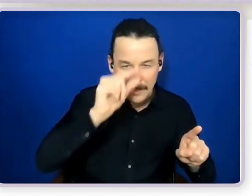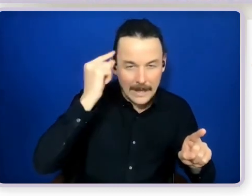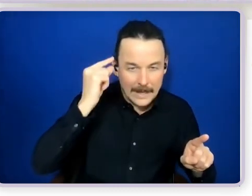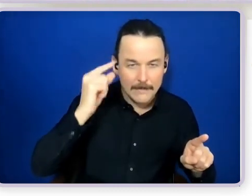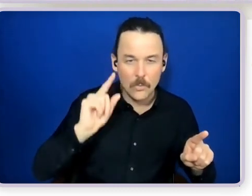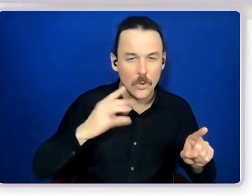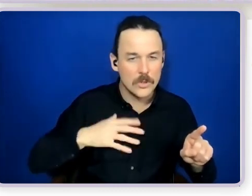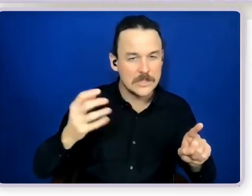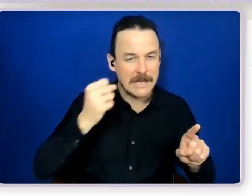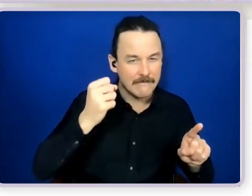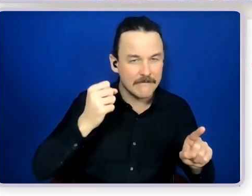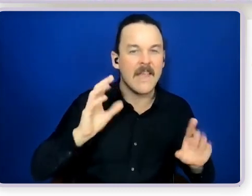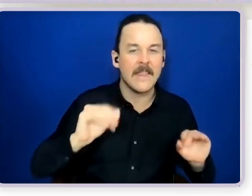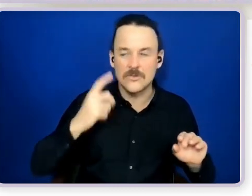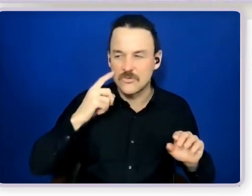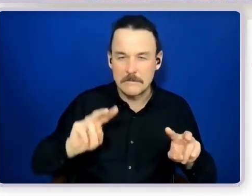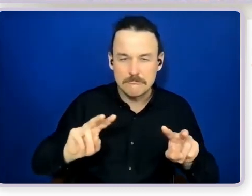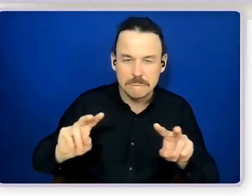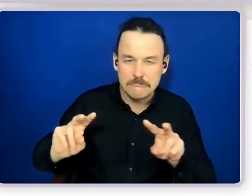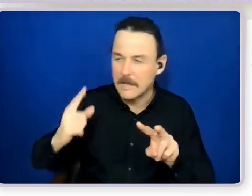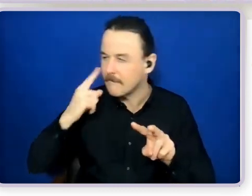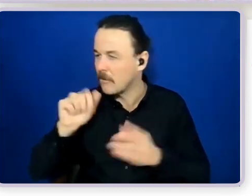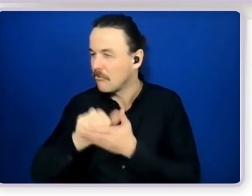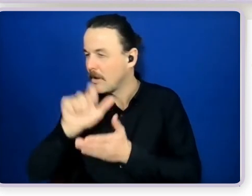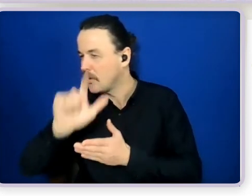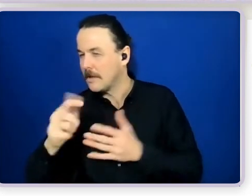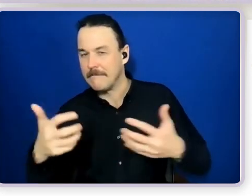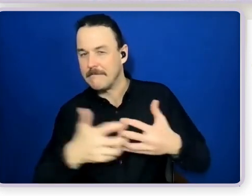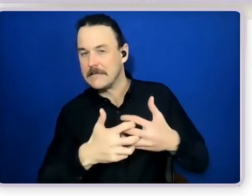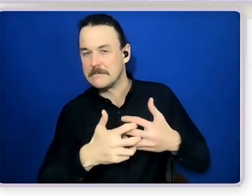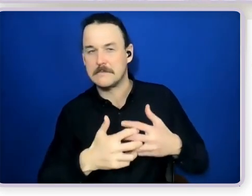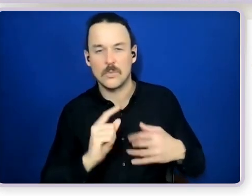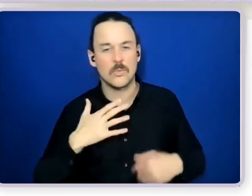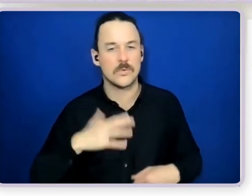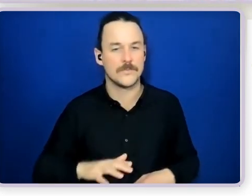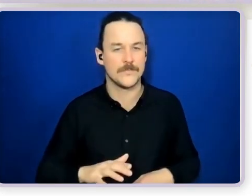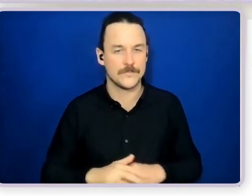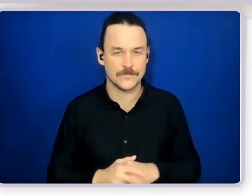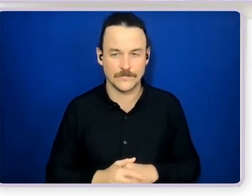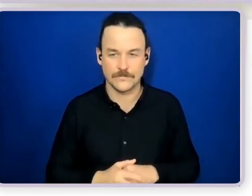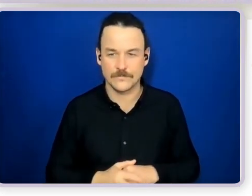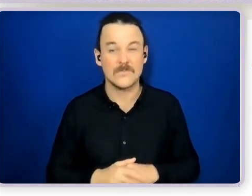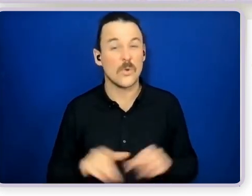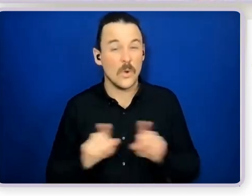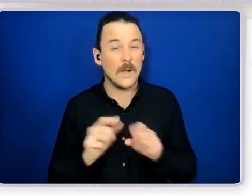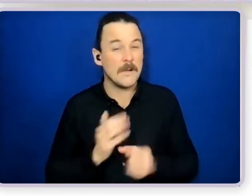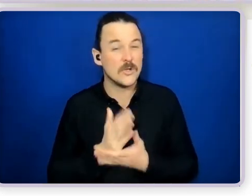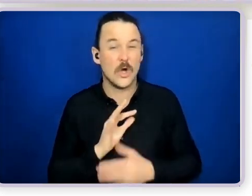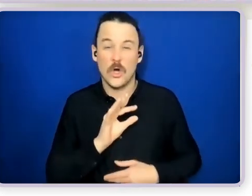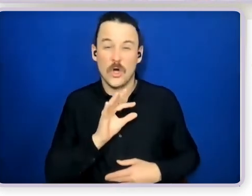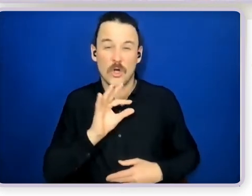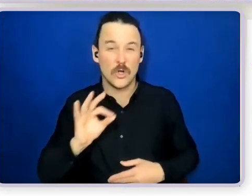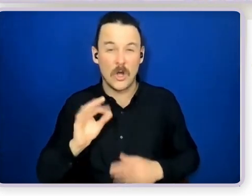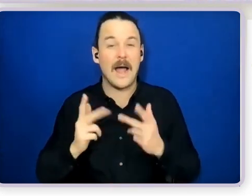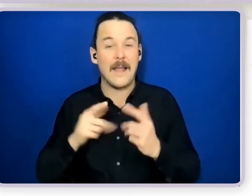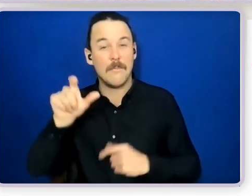achieve and then trying to find the community member that best fits that um and that it's not another person who has need themselves and it's